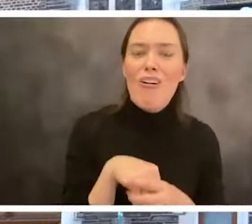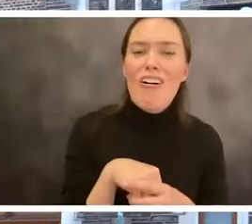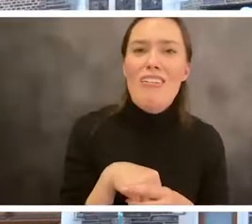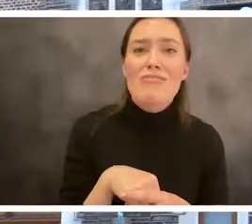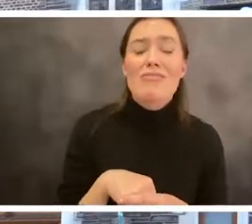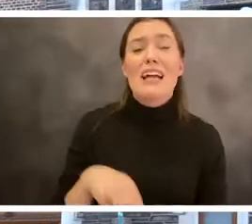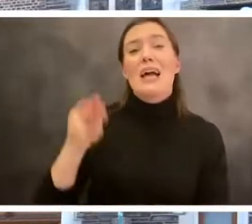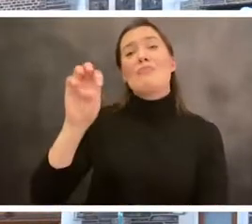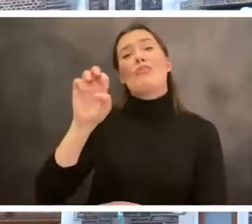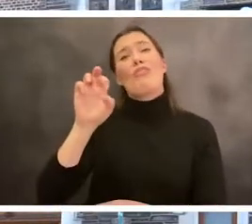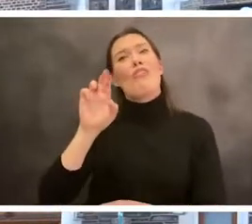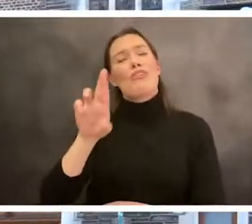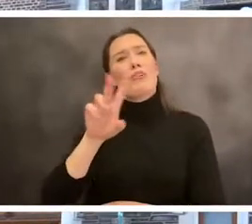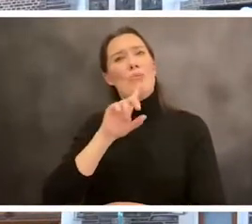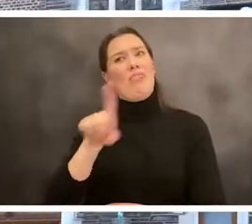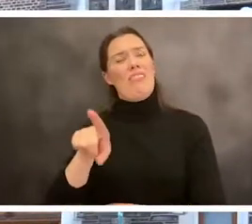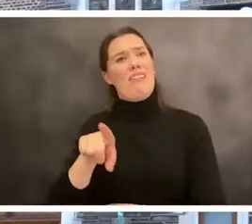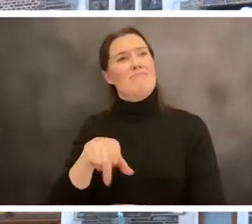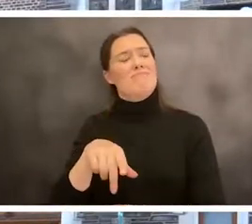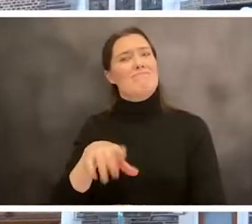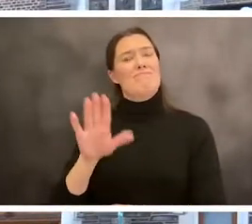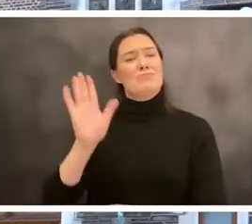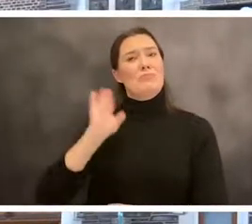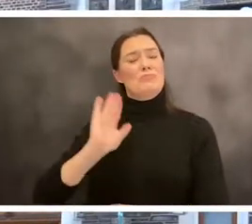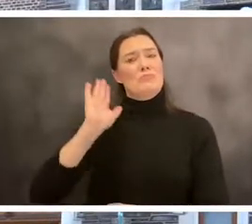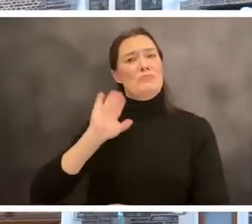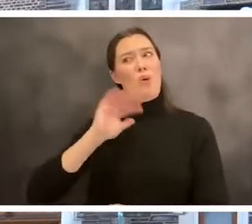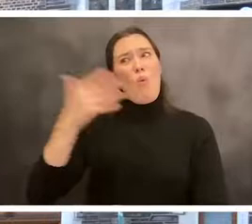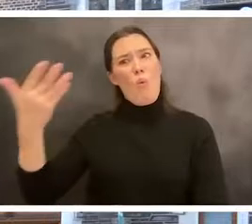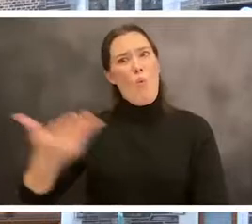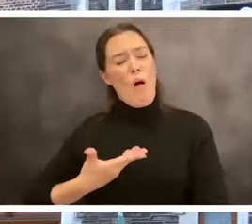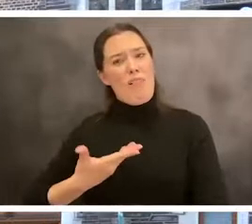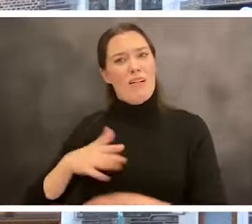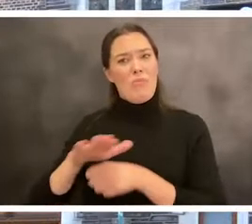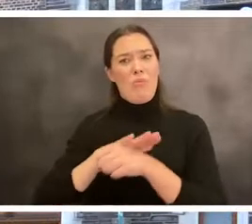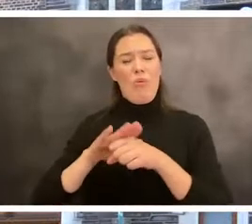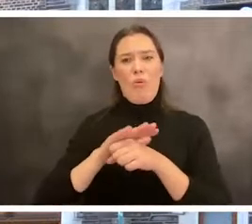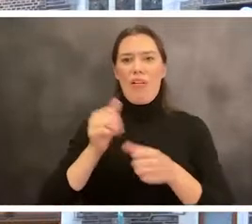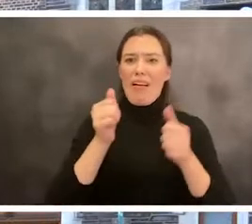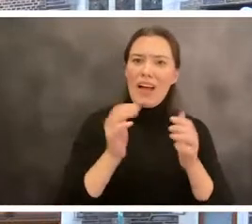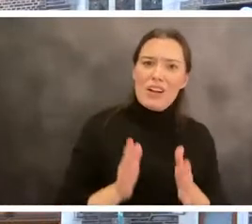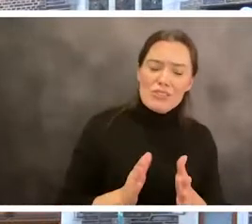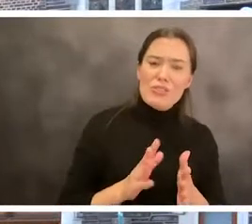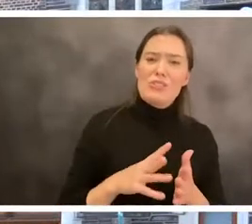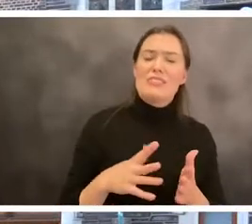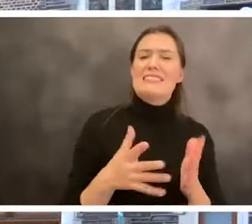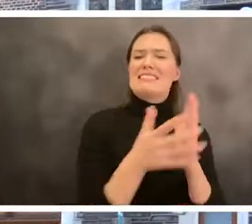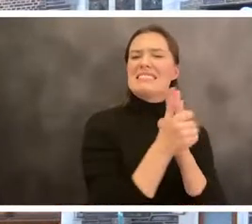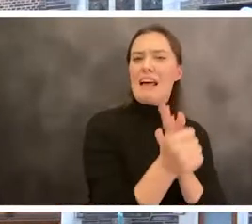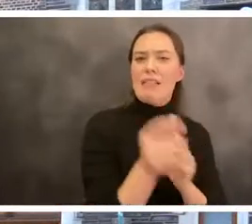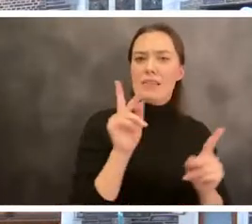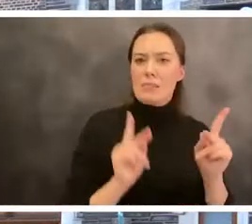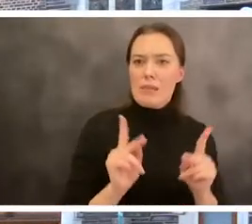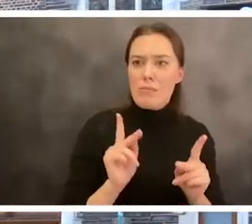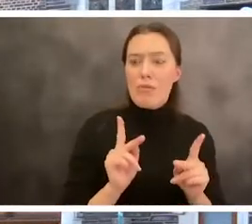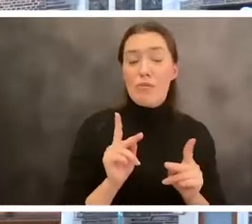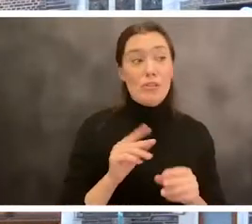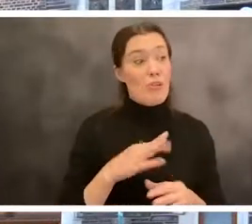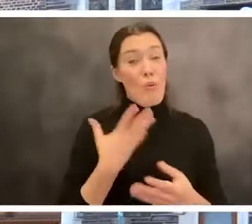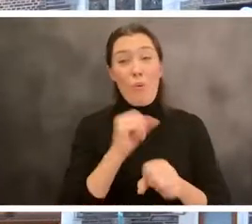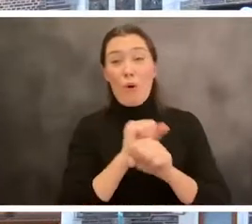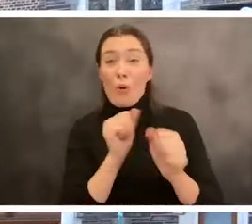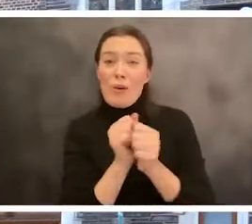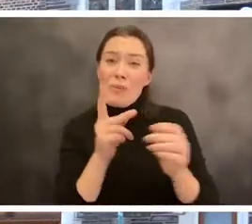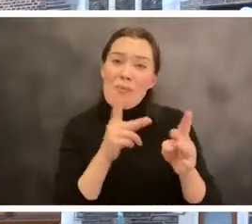McCarter was, was so welcoming. They were so welcoming to local talent, you know, and all these professionals around and the